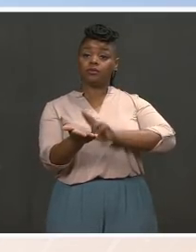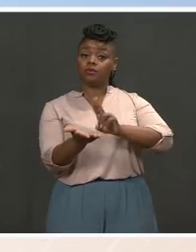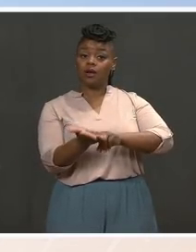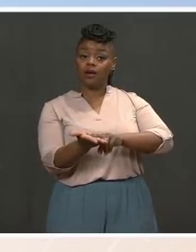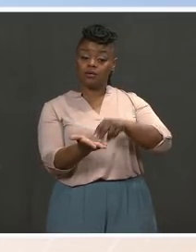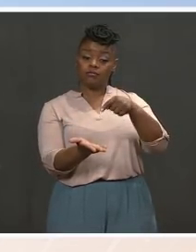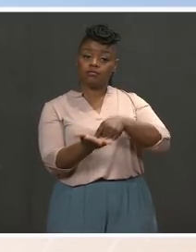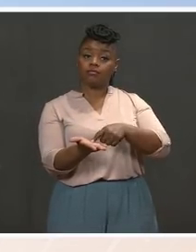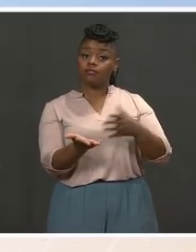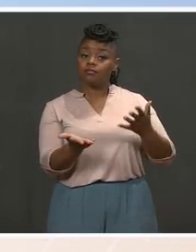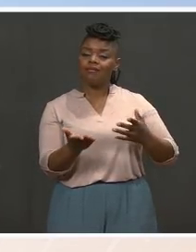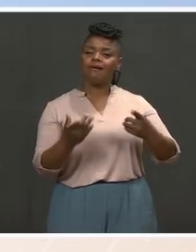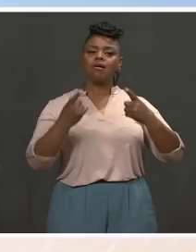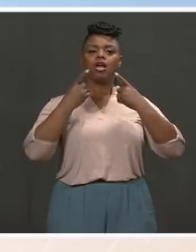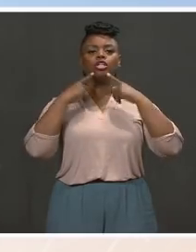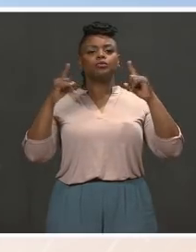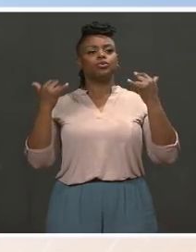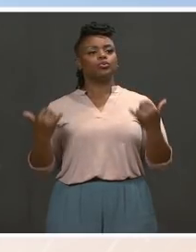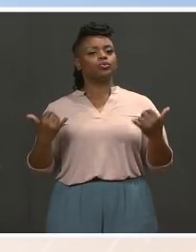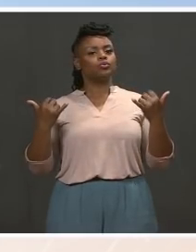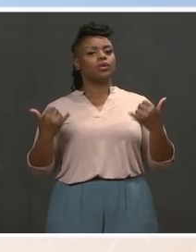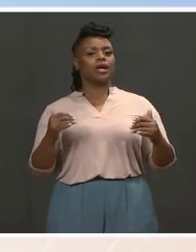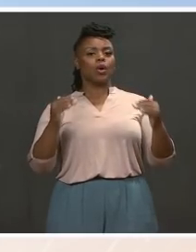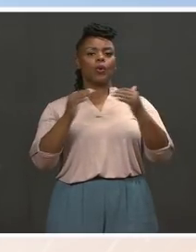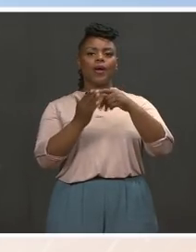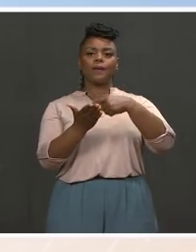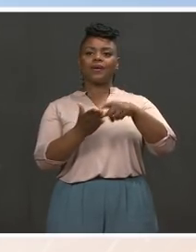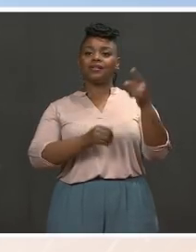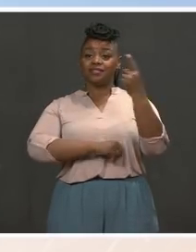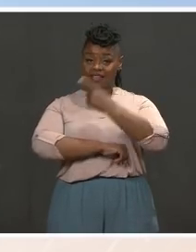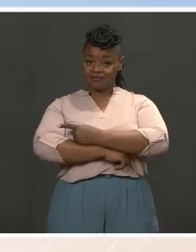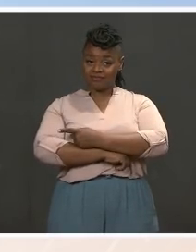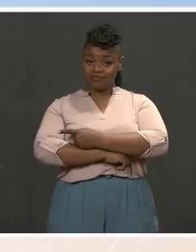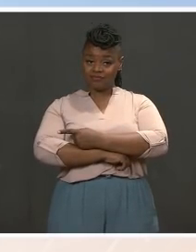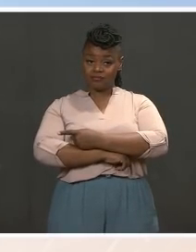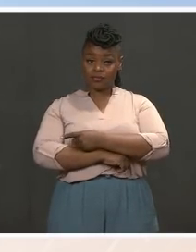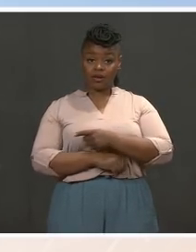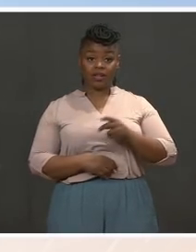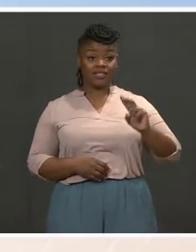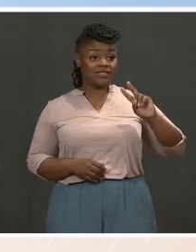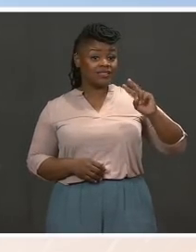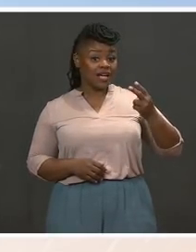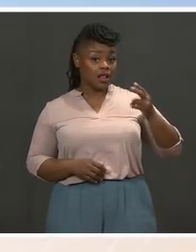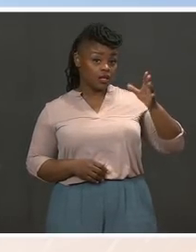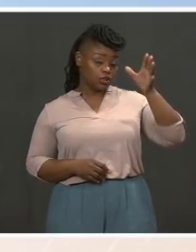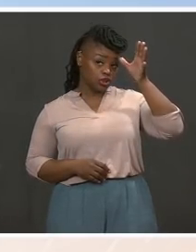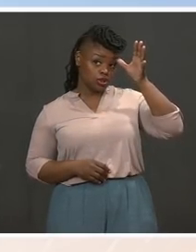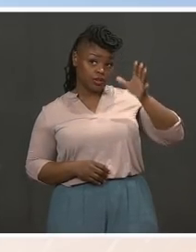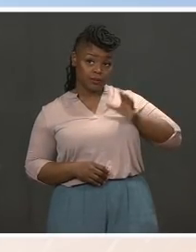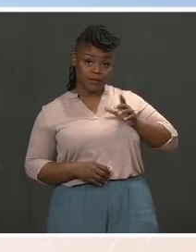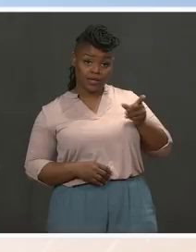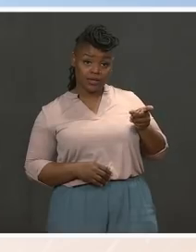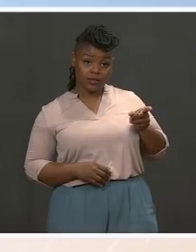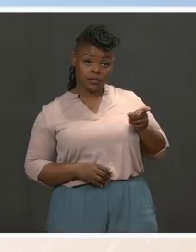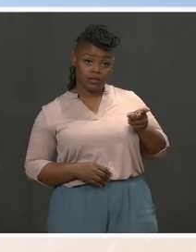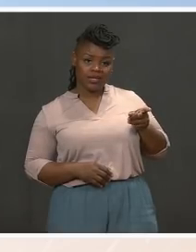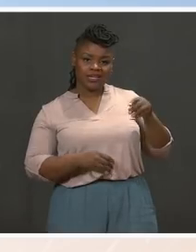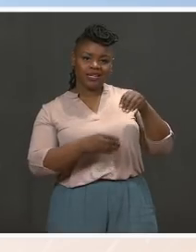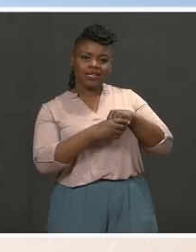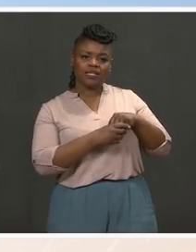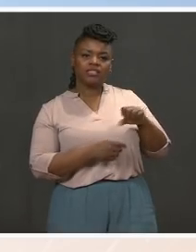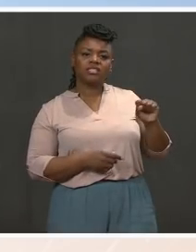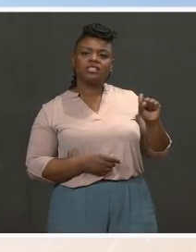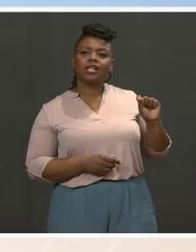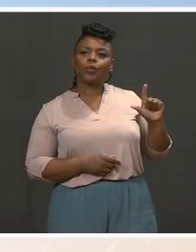Additionally, the second gentleman is in St. Louis, Missouri, for a listening session on gender equity in the workforce. As Cecilia and Heather just detailed,